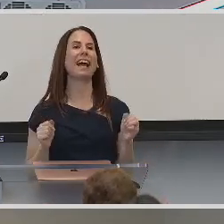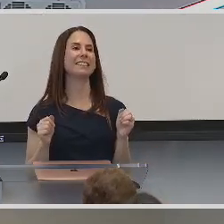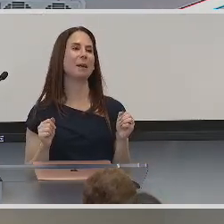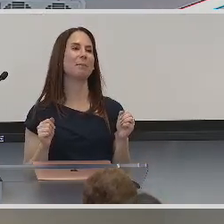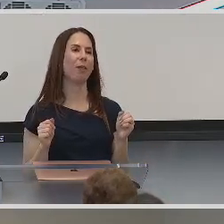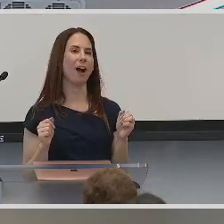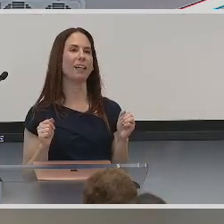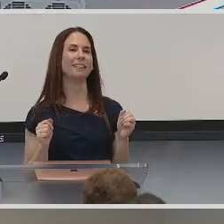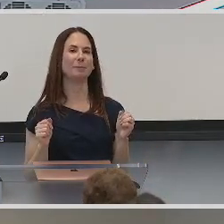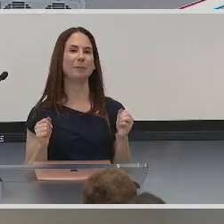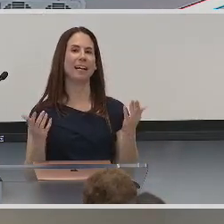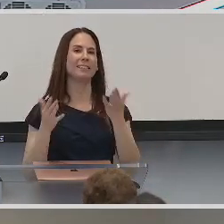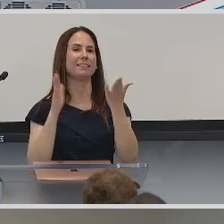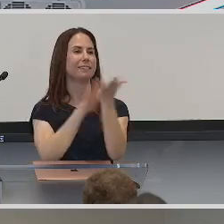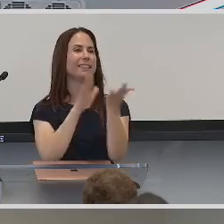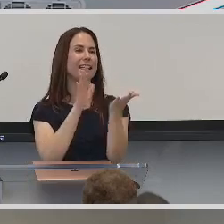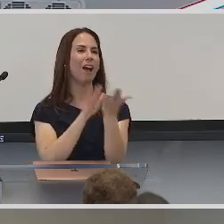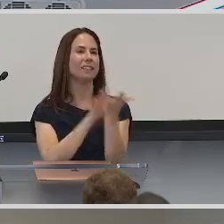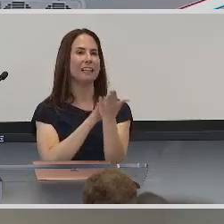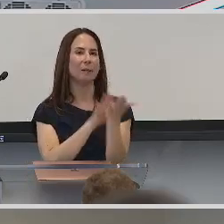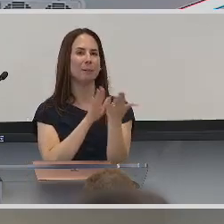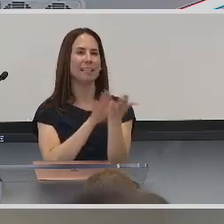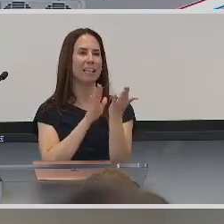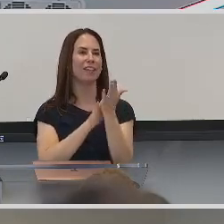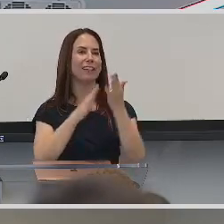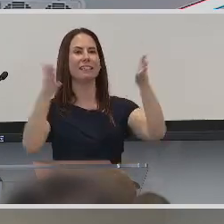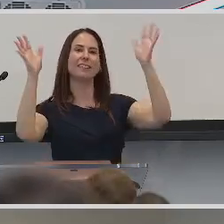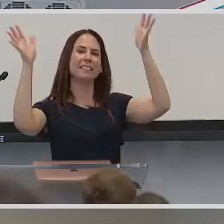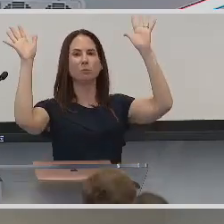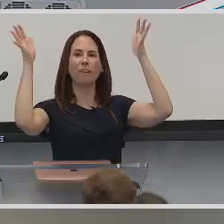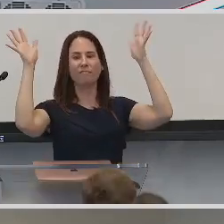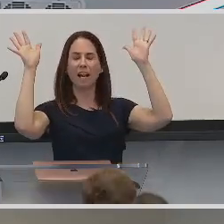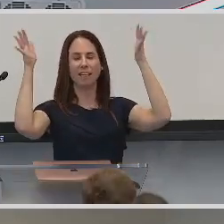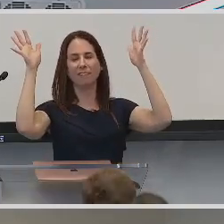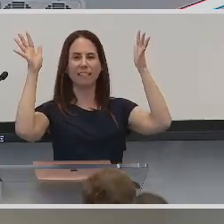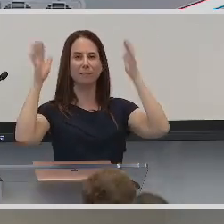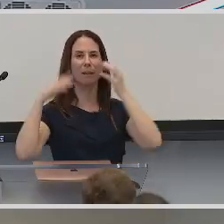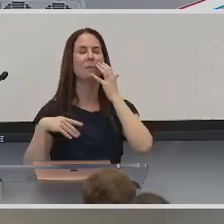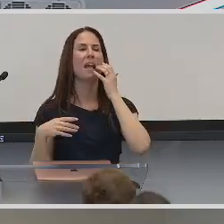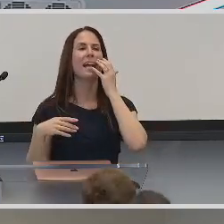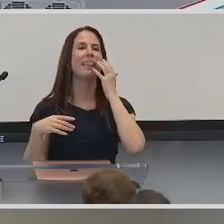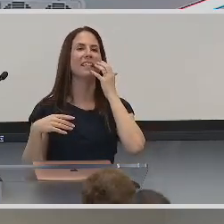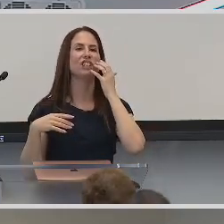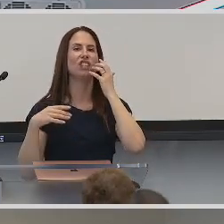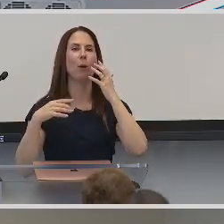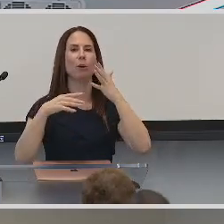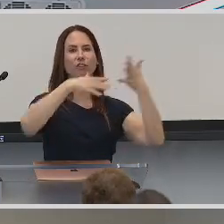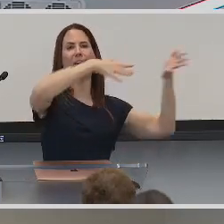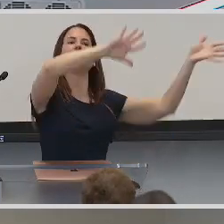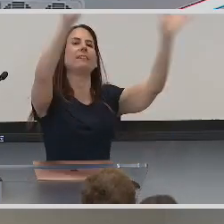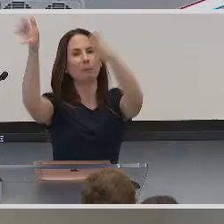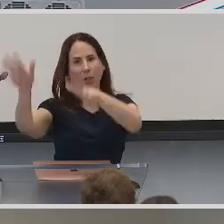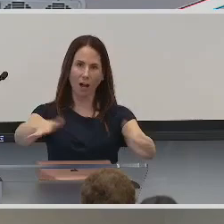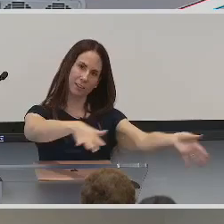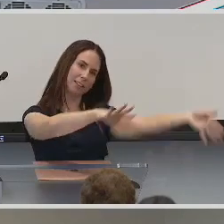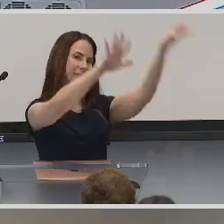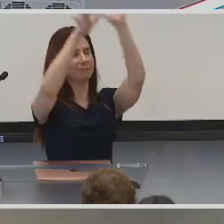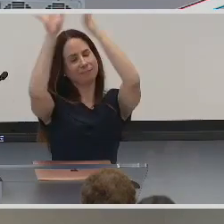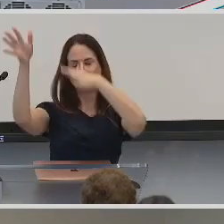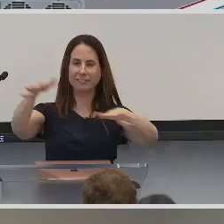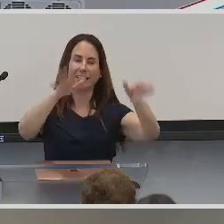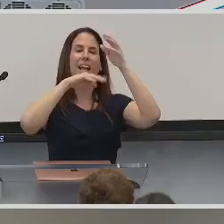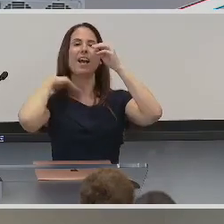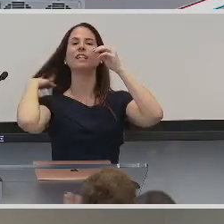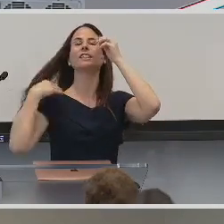And that's applause because not all deaf people can hear this, and this is more fun and visible. And I like to joke round of applause.